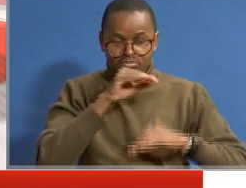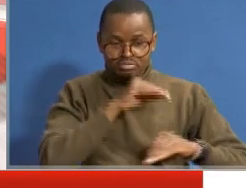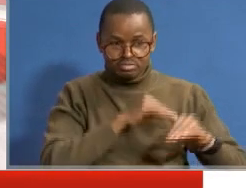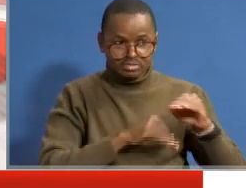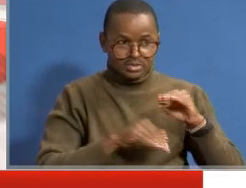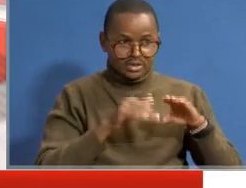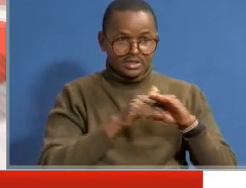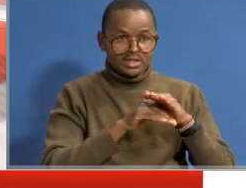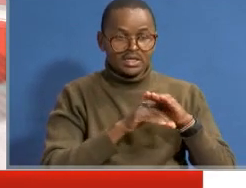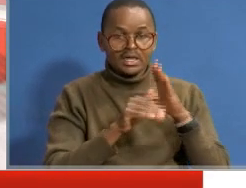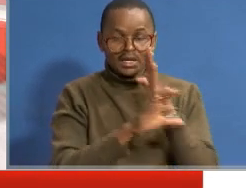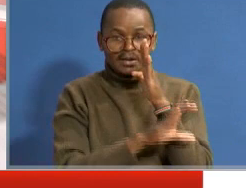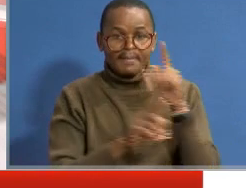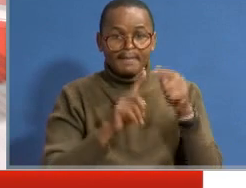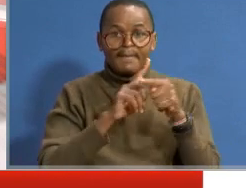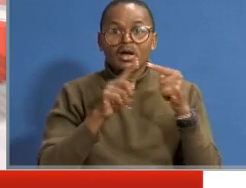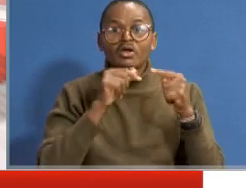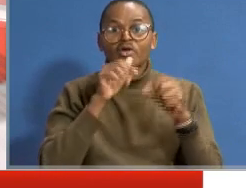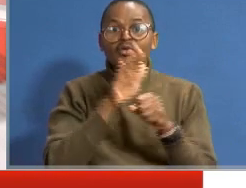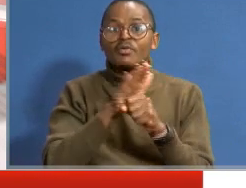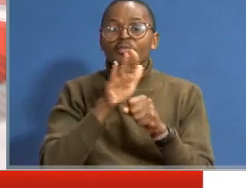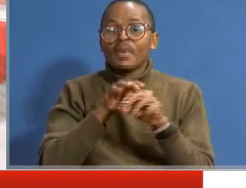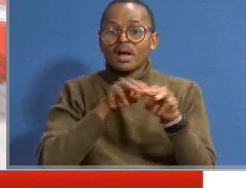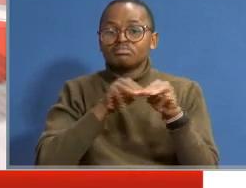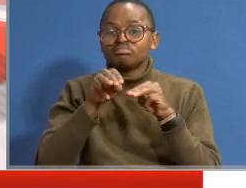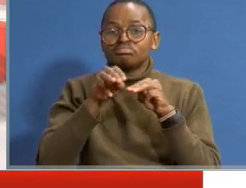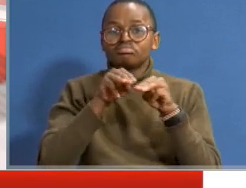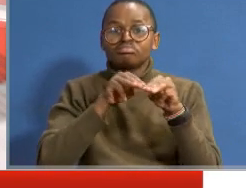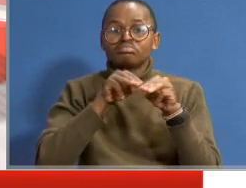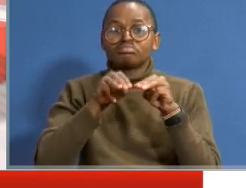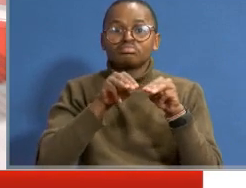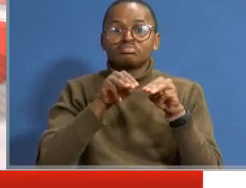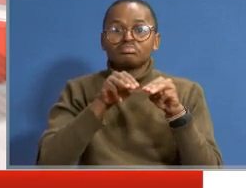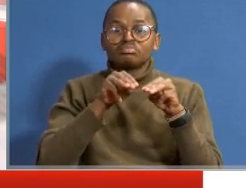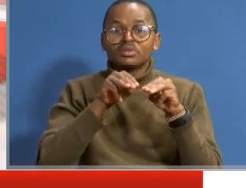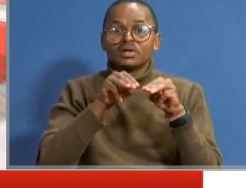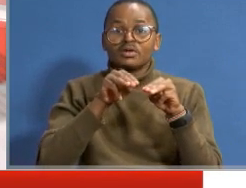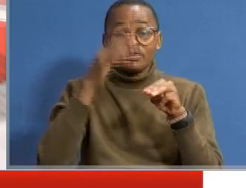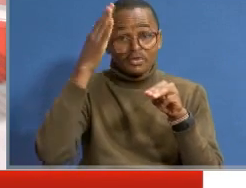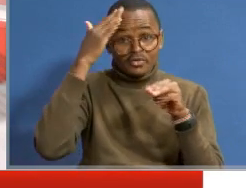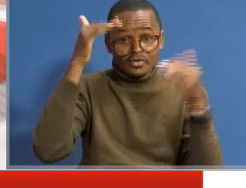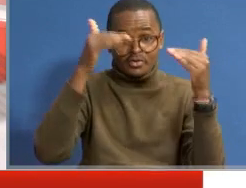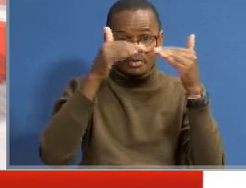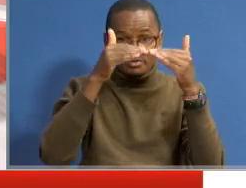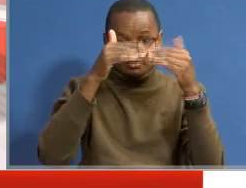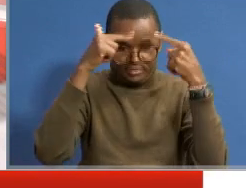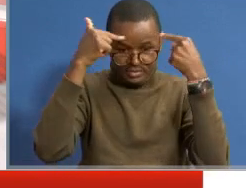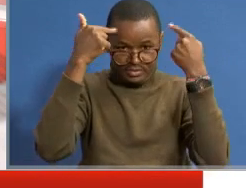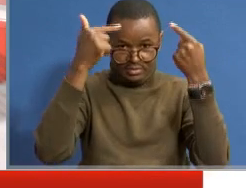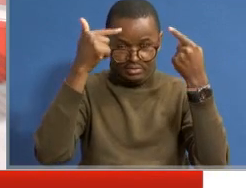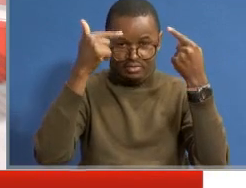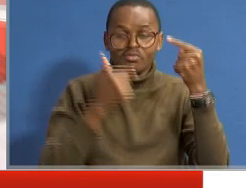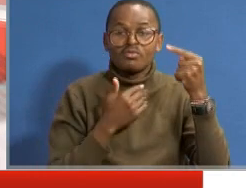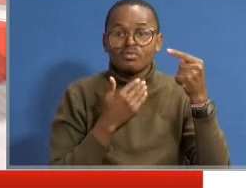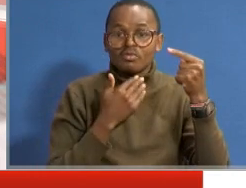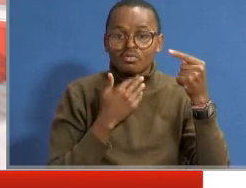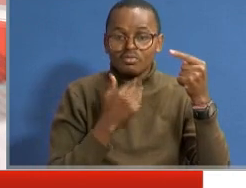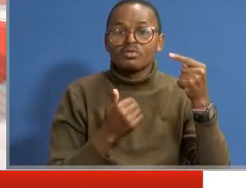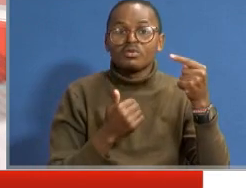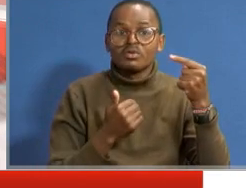in the country as it is right now, but not most of them have managed to at least accrue the level of success I'd like to